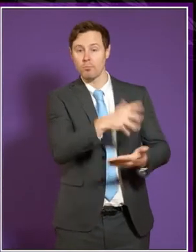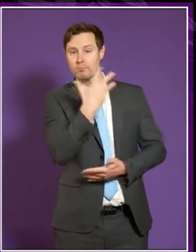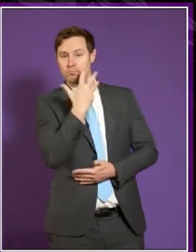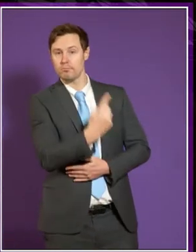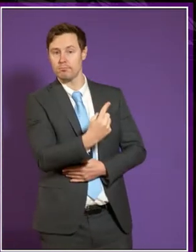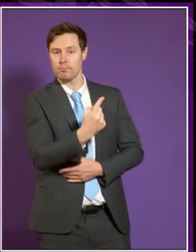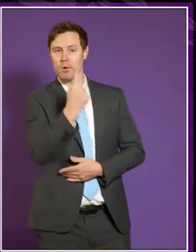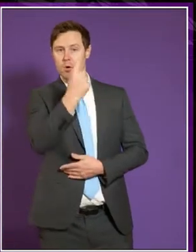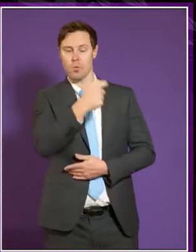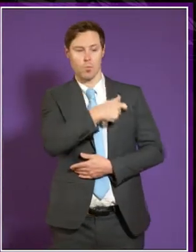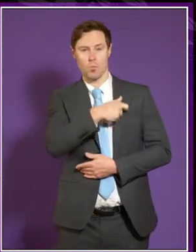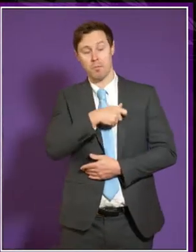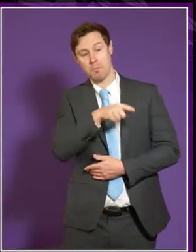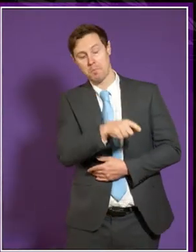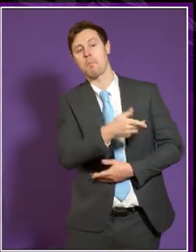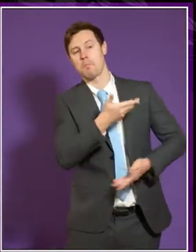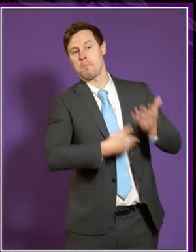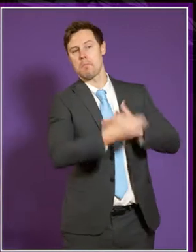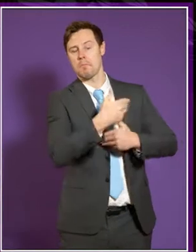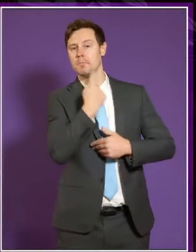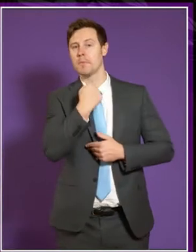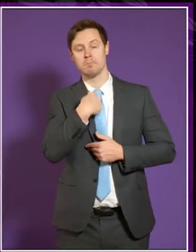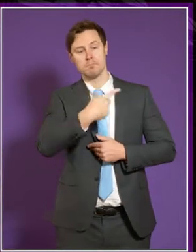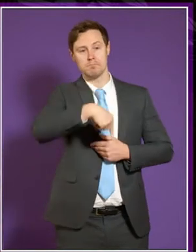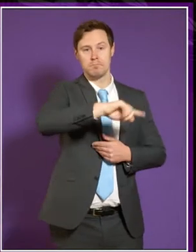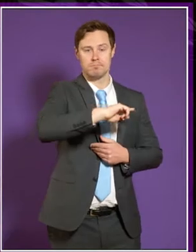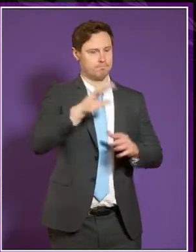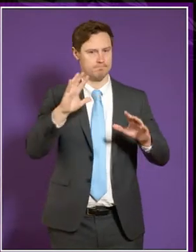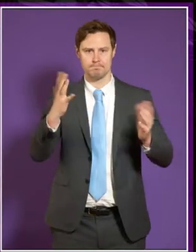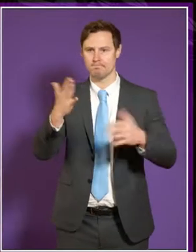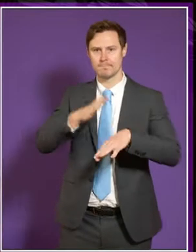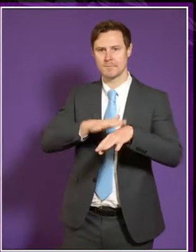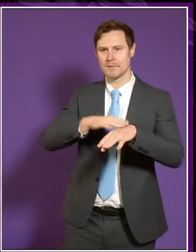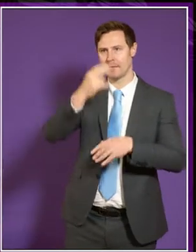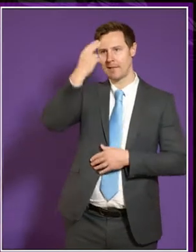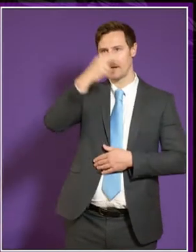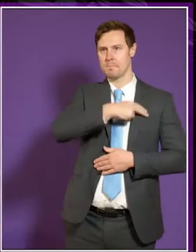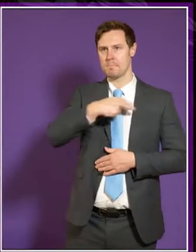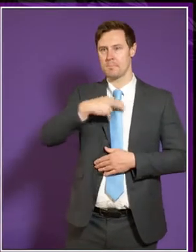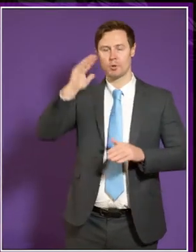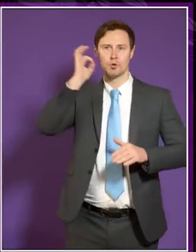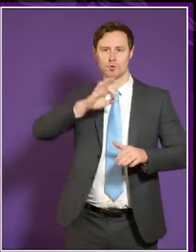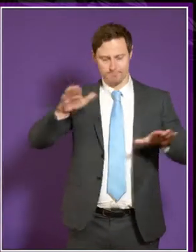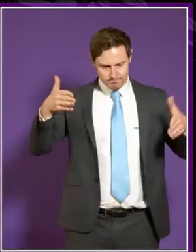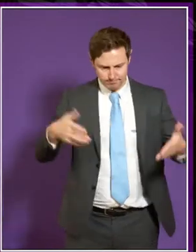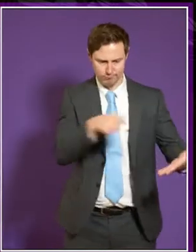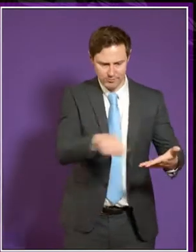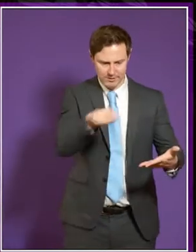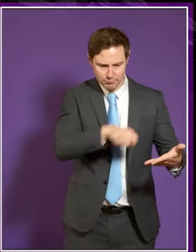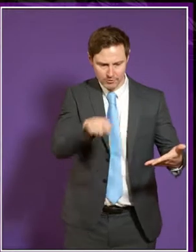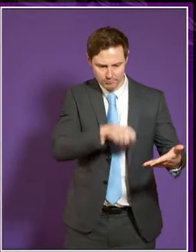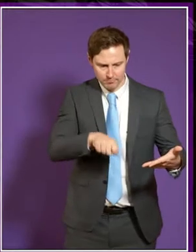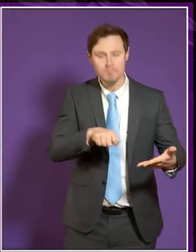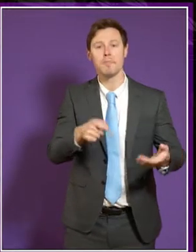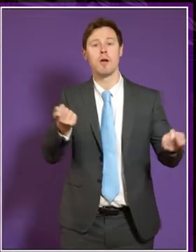committee member playfully remarked that official report staff don't have time to have names, they just write. The convener did